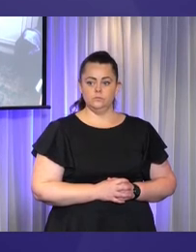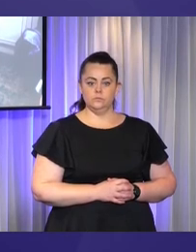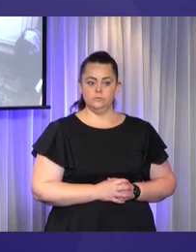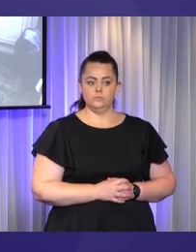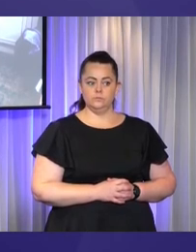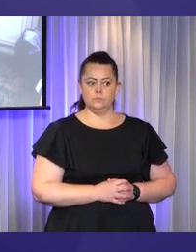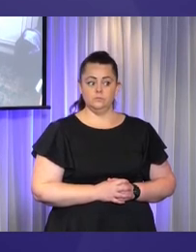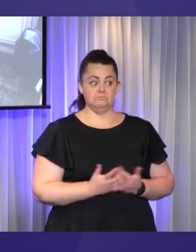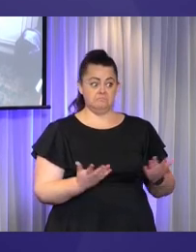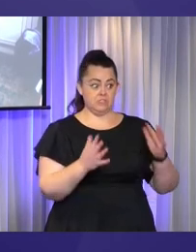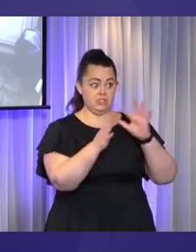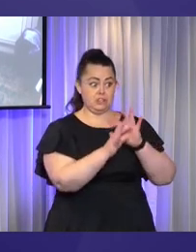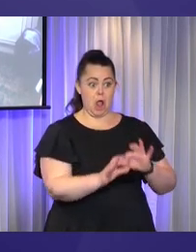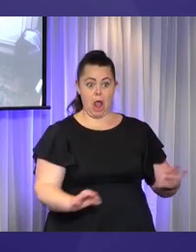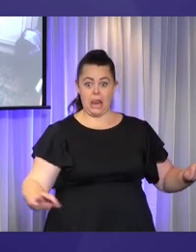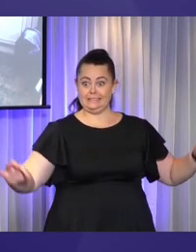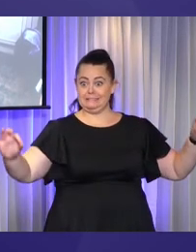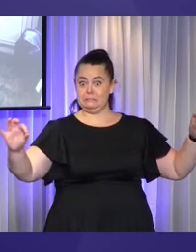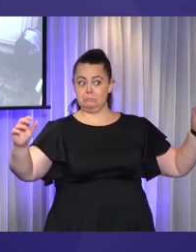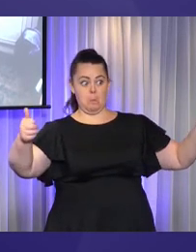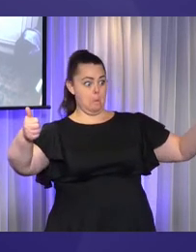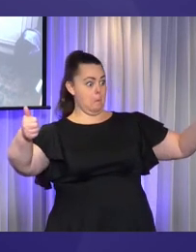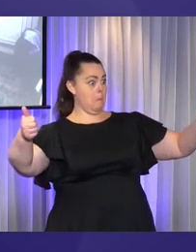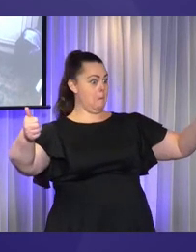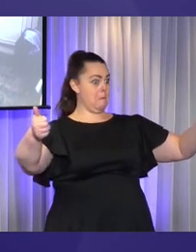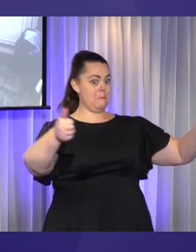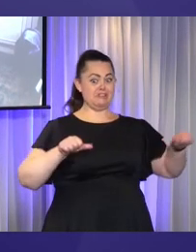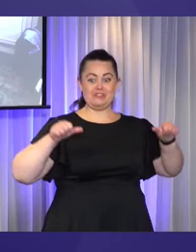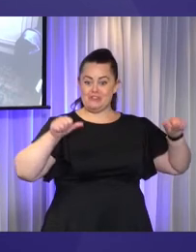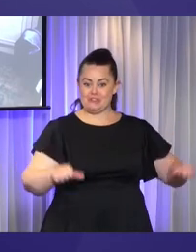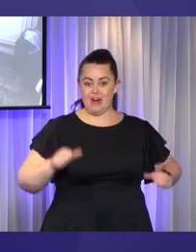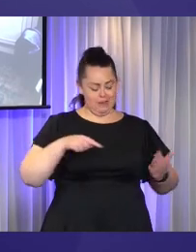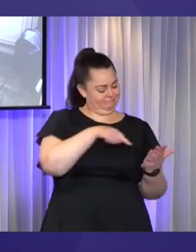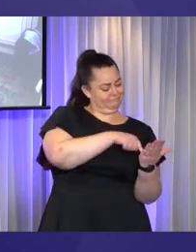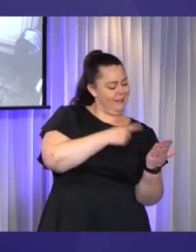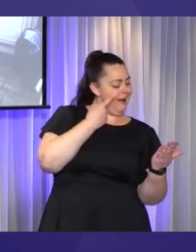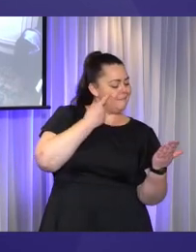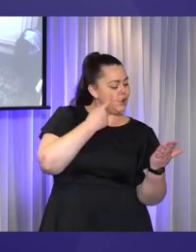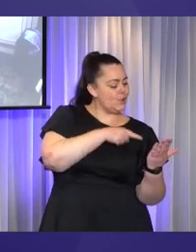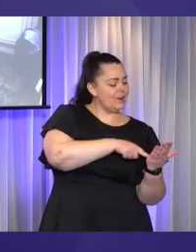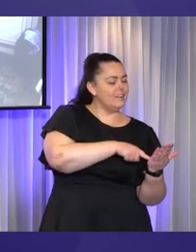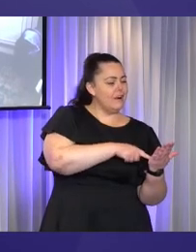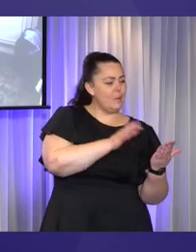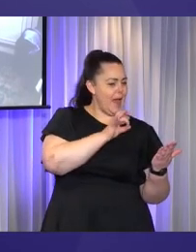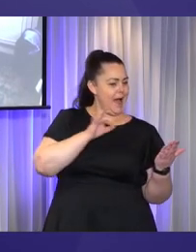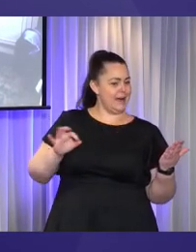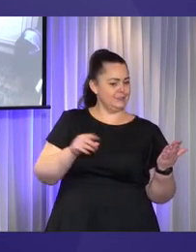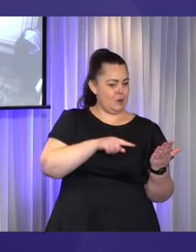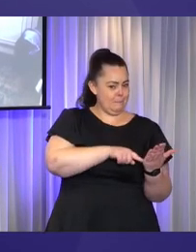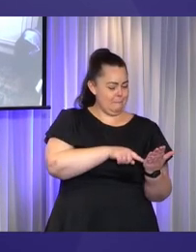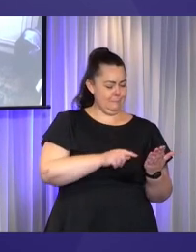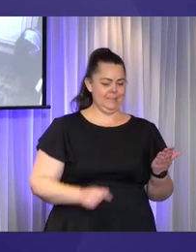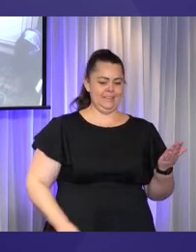Well, it looks like silence is golden from the audience, so I might then move to Slido and ask a question of the panel members.